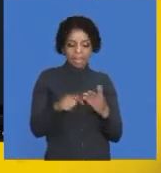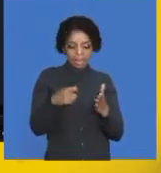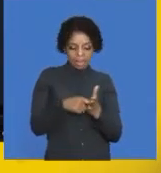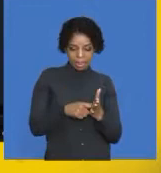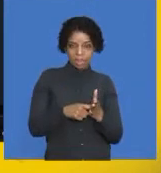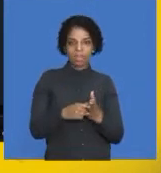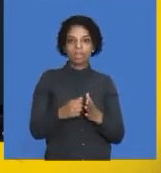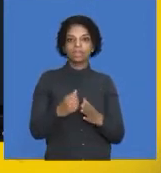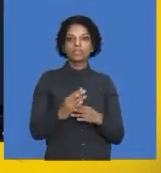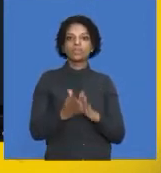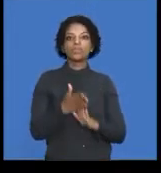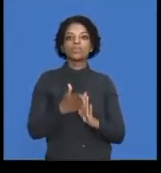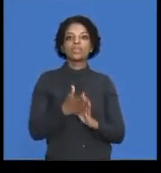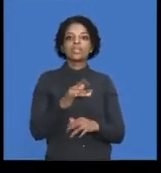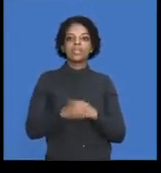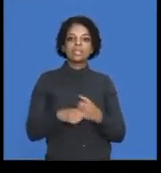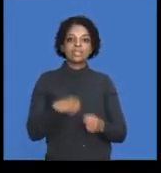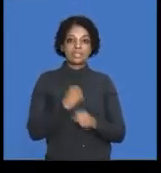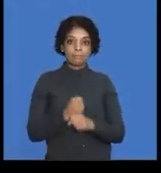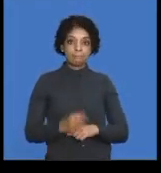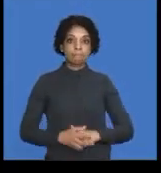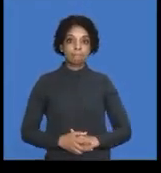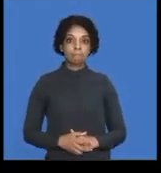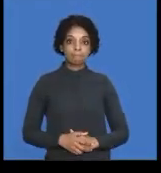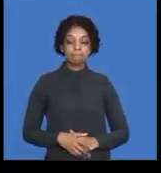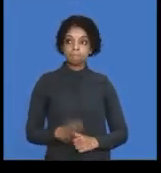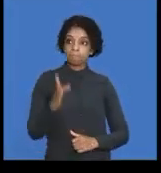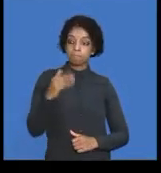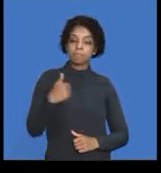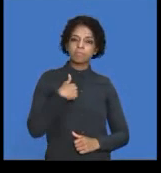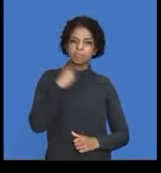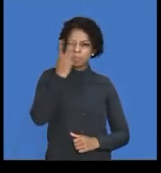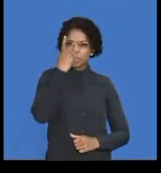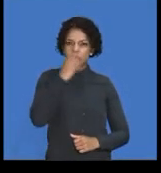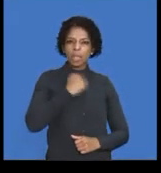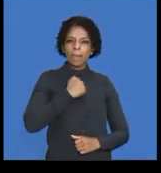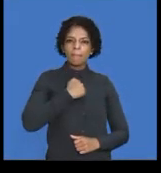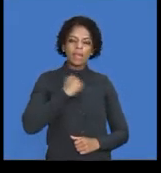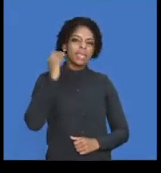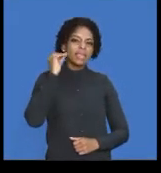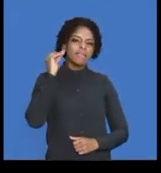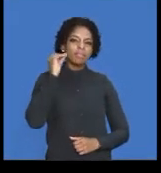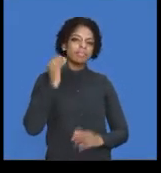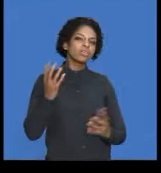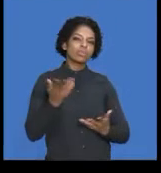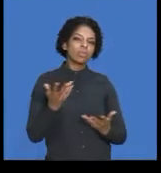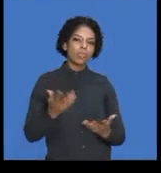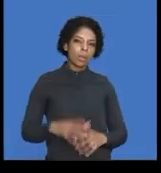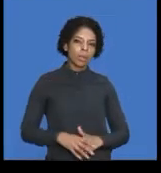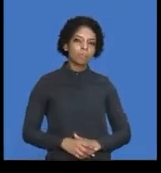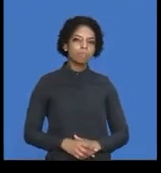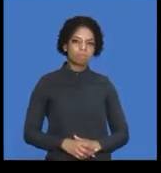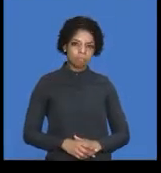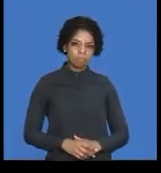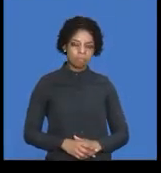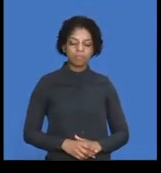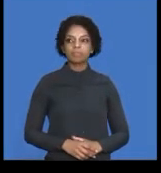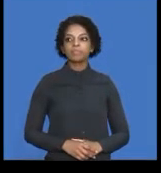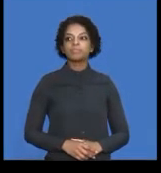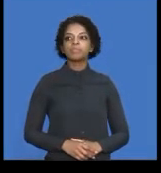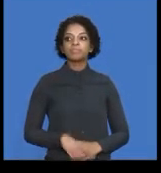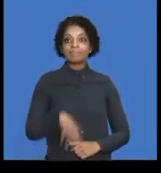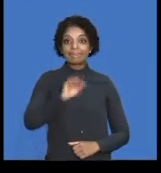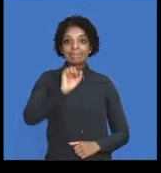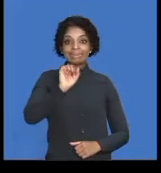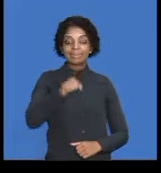during the year? So, therefore, I look for my information here, and I find that. Sorry, let's just go back.